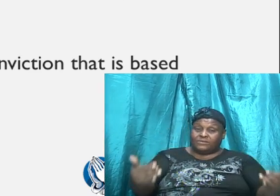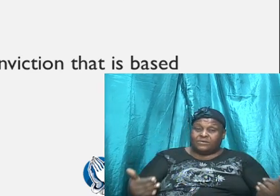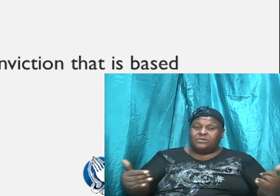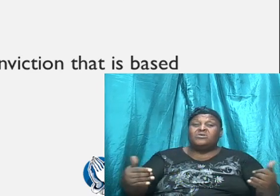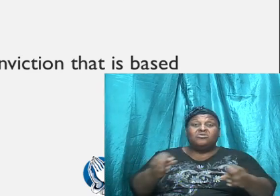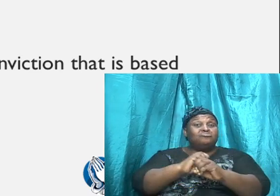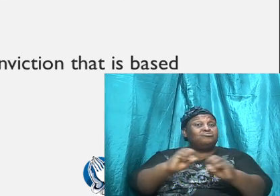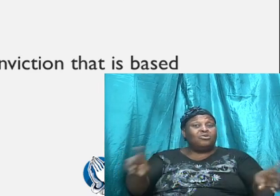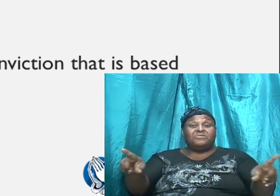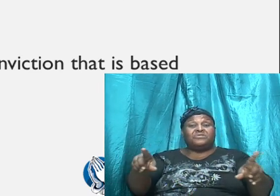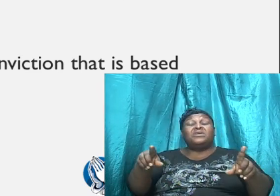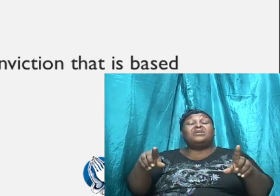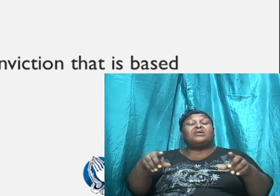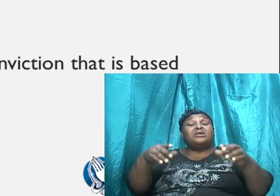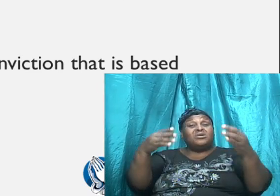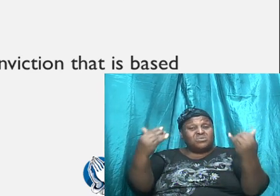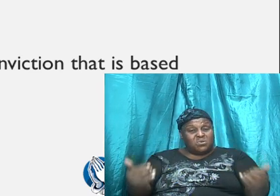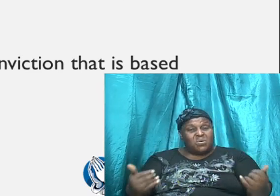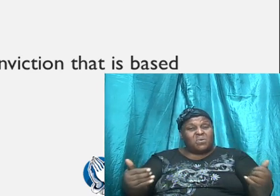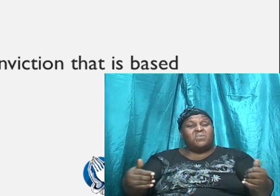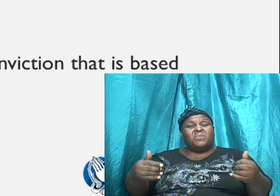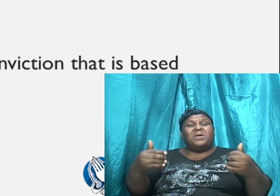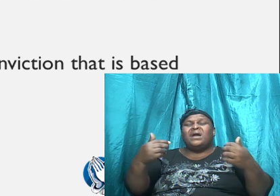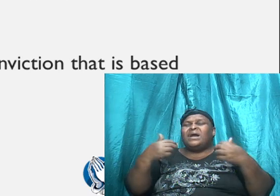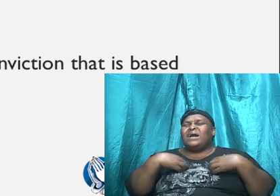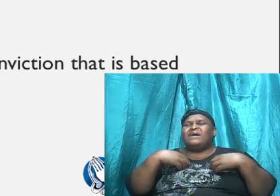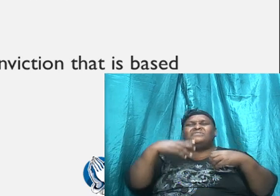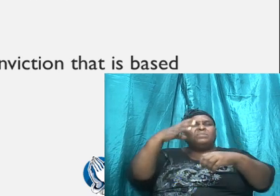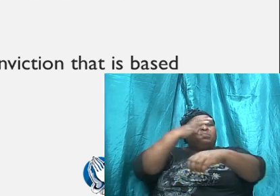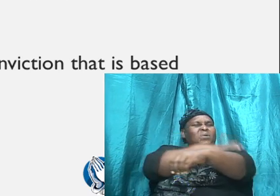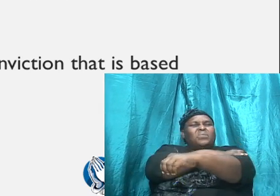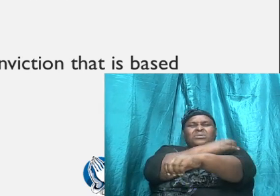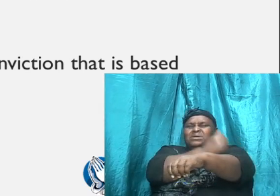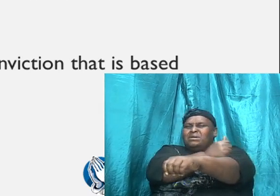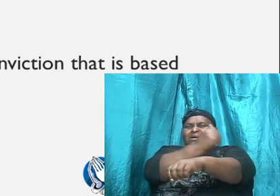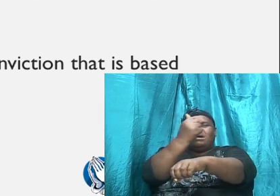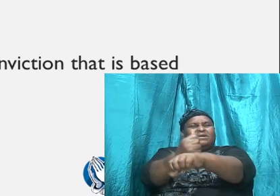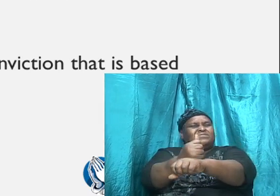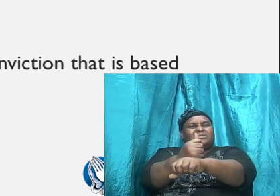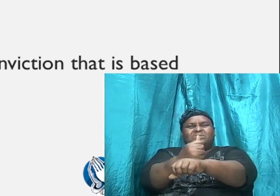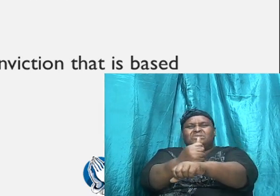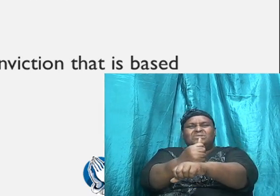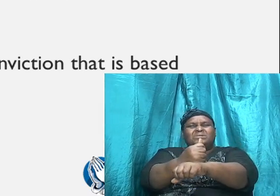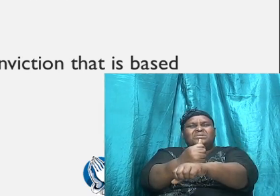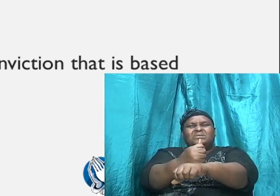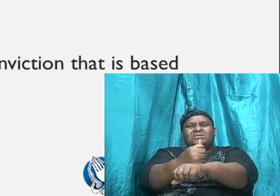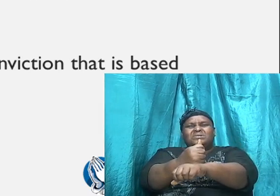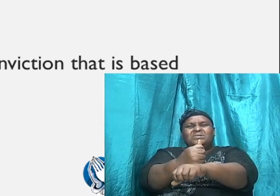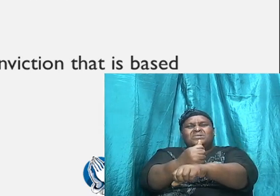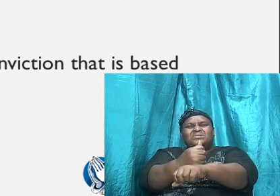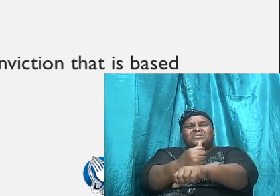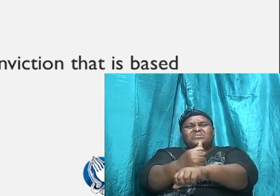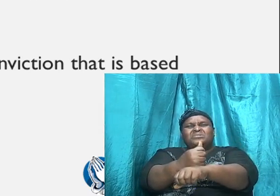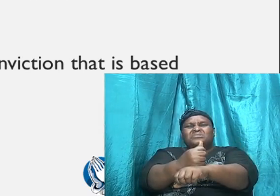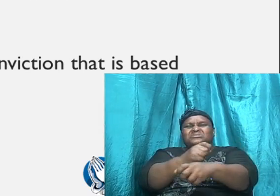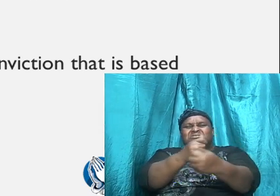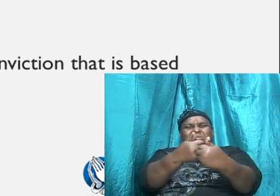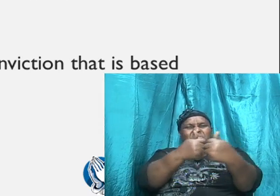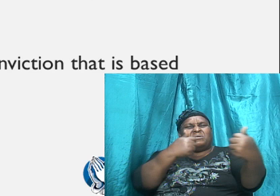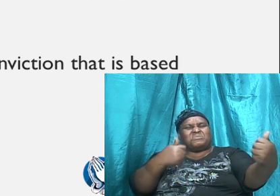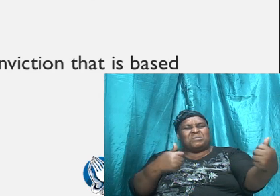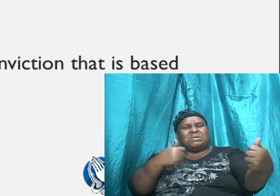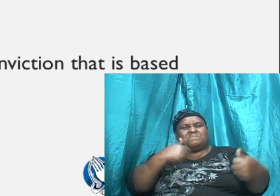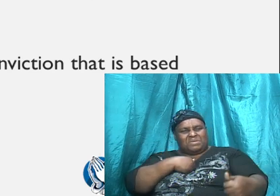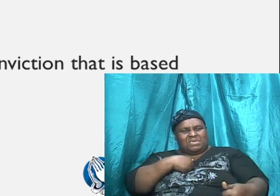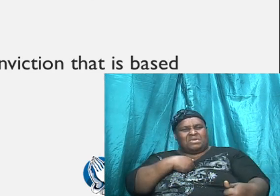present that has the power, the authority to pray you out of the love of God, there is nothing he